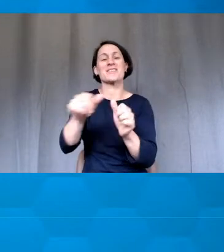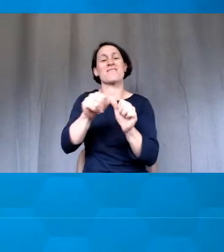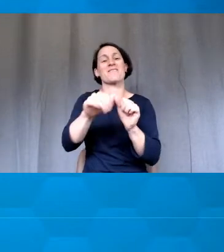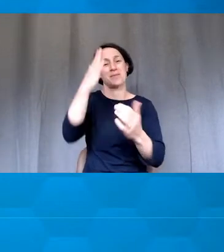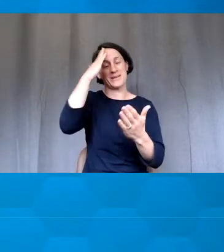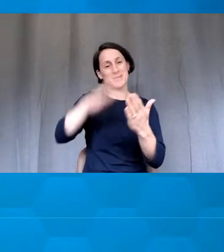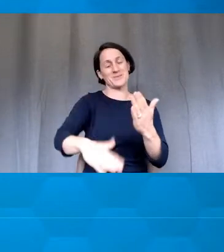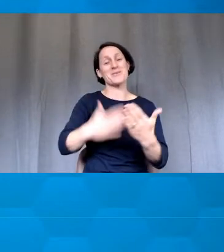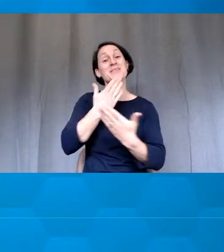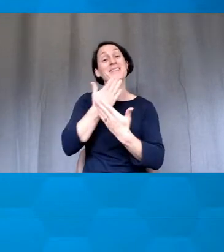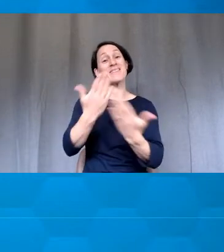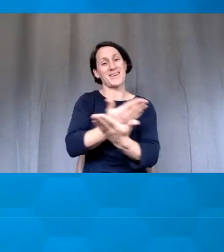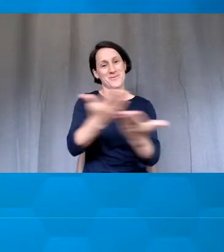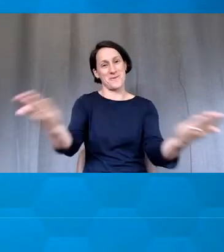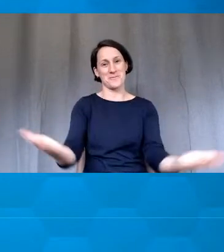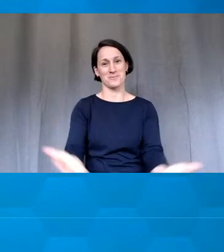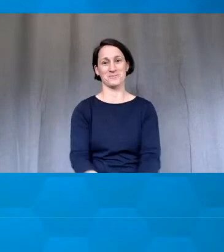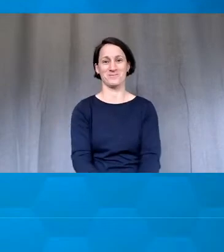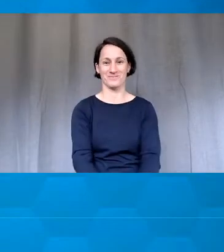Thanks, everybody.